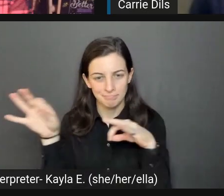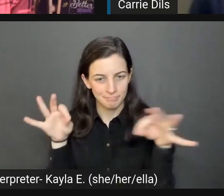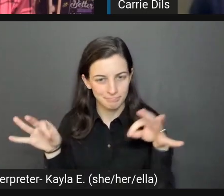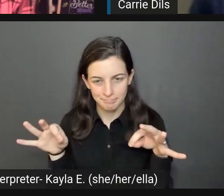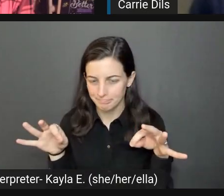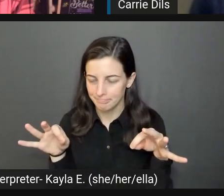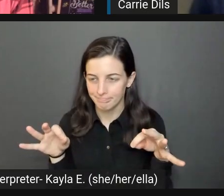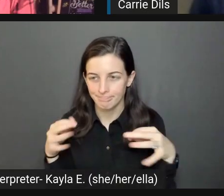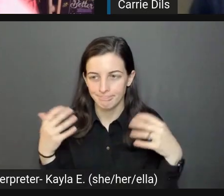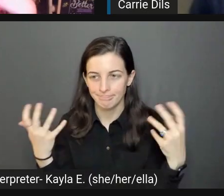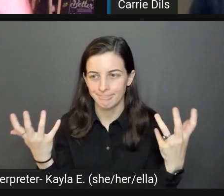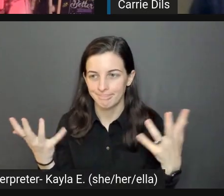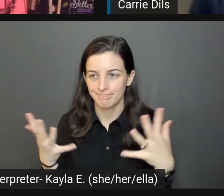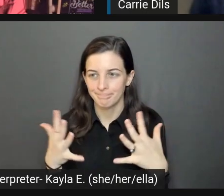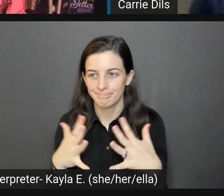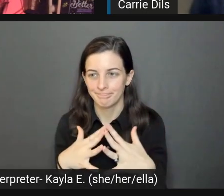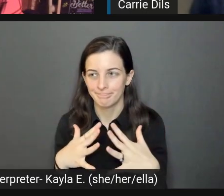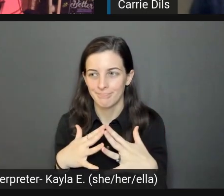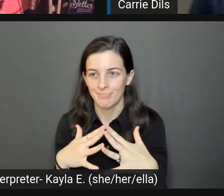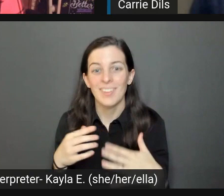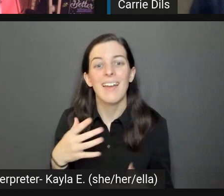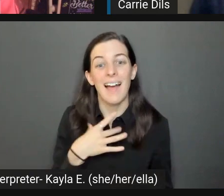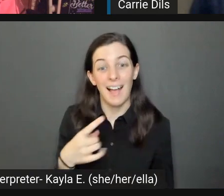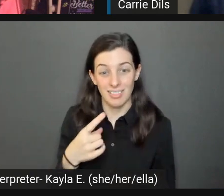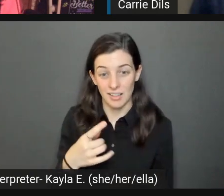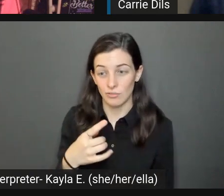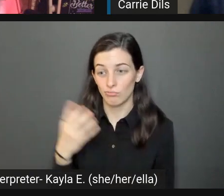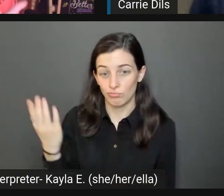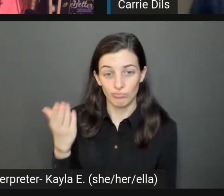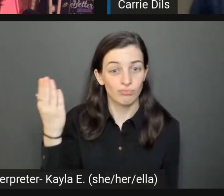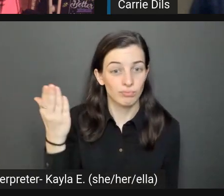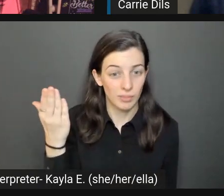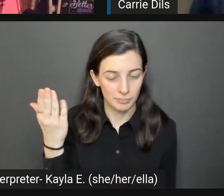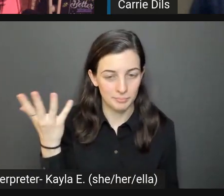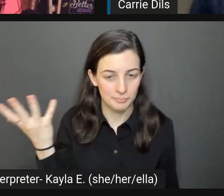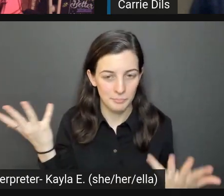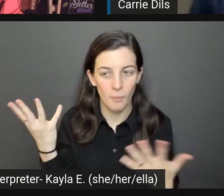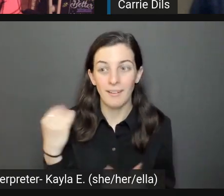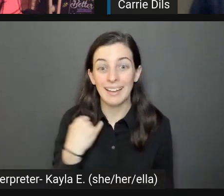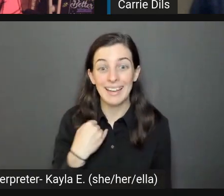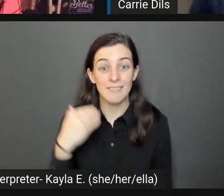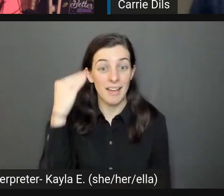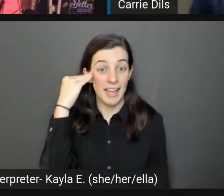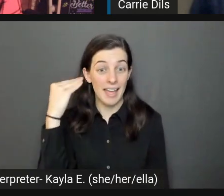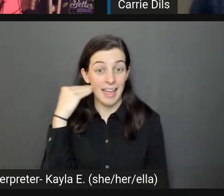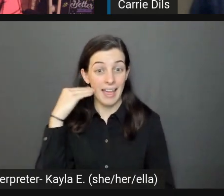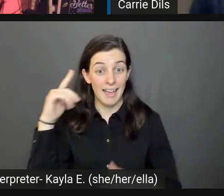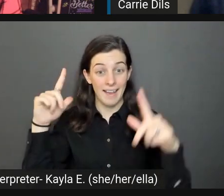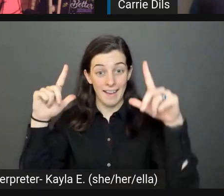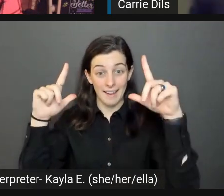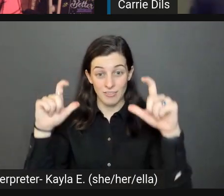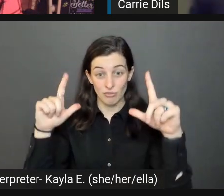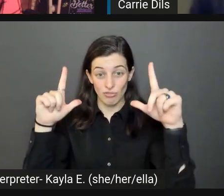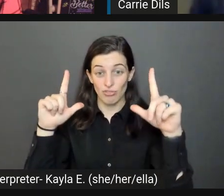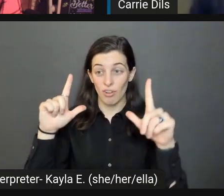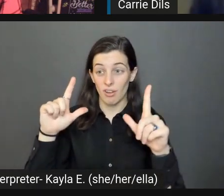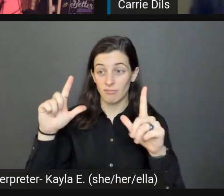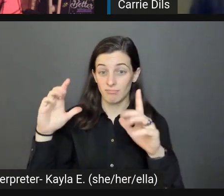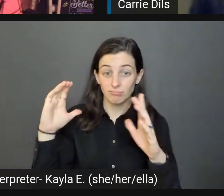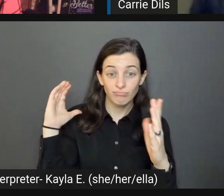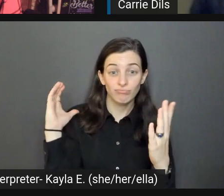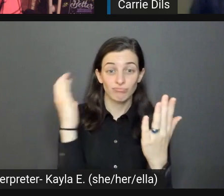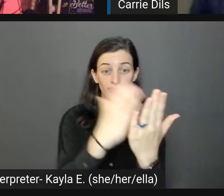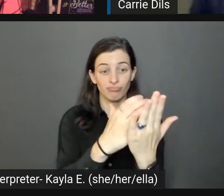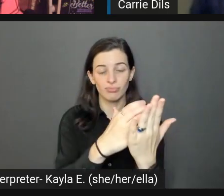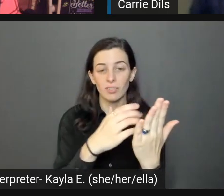what I like to recommend to people is if there is something like a headshot being uploaded, is to actually ask your